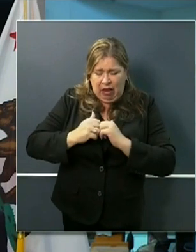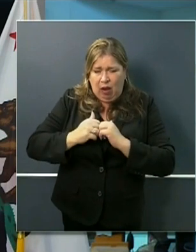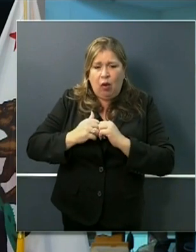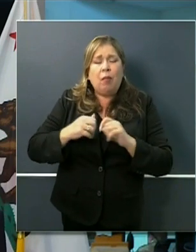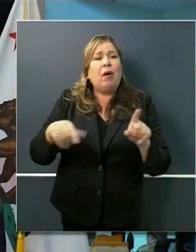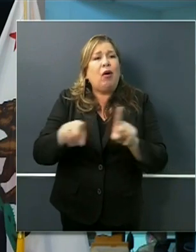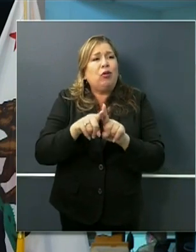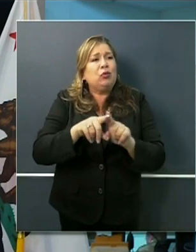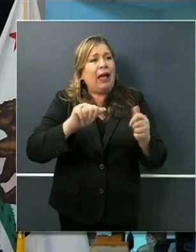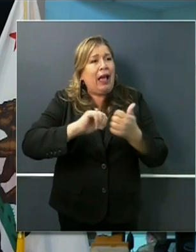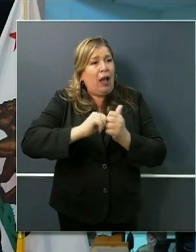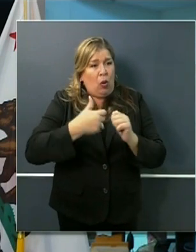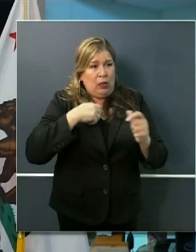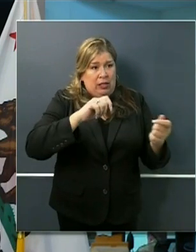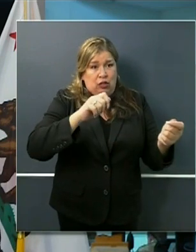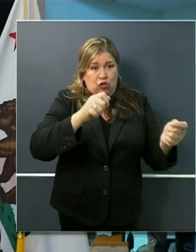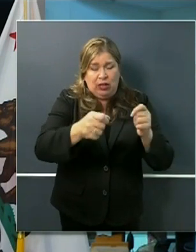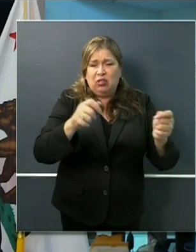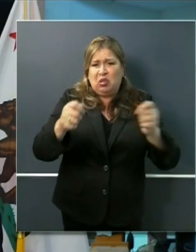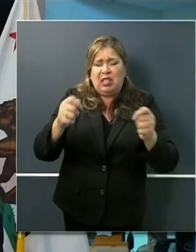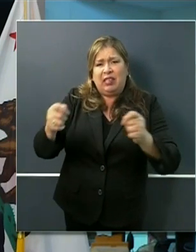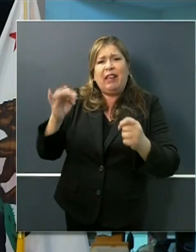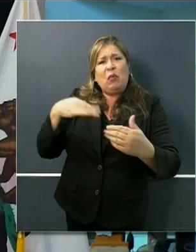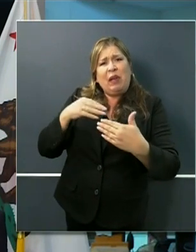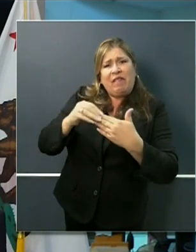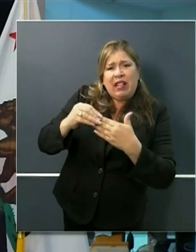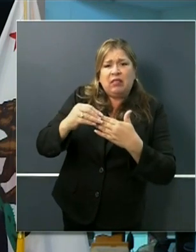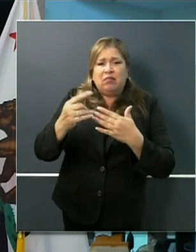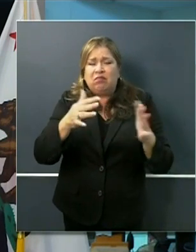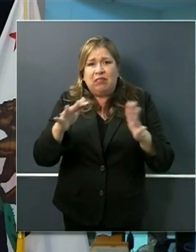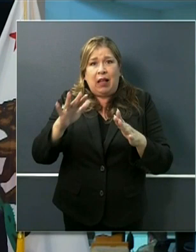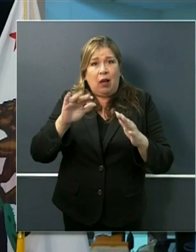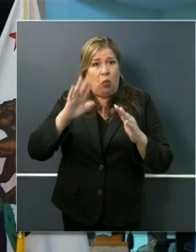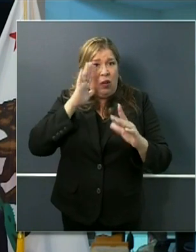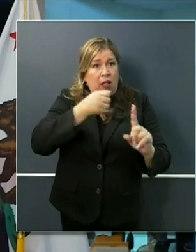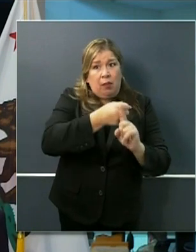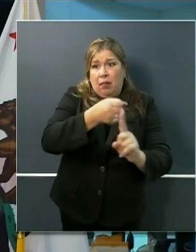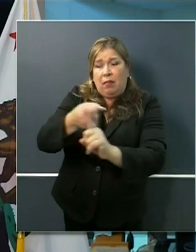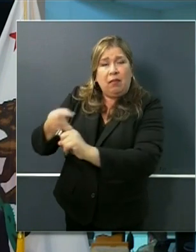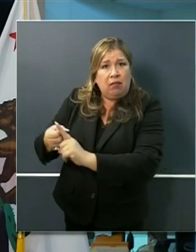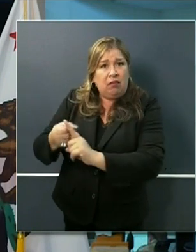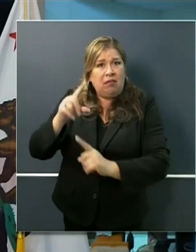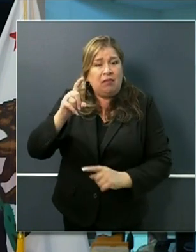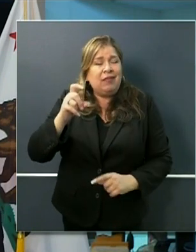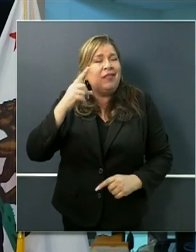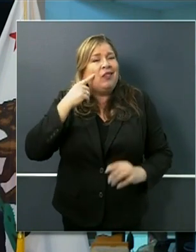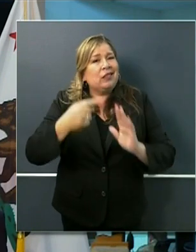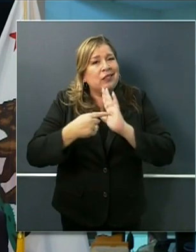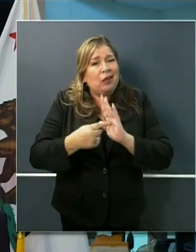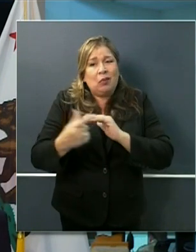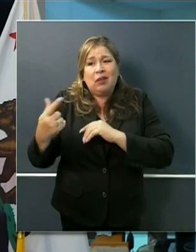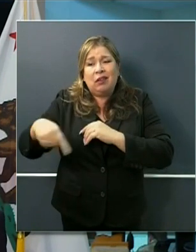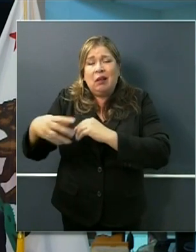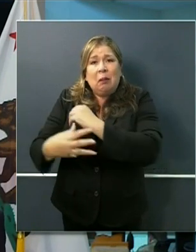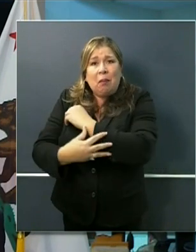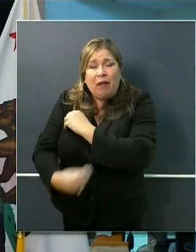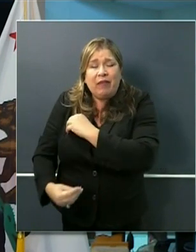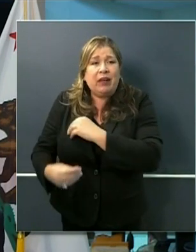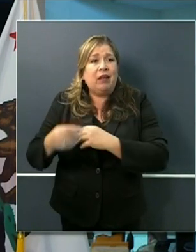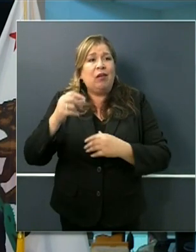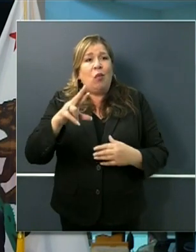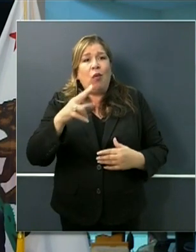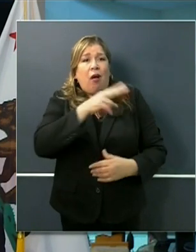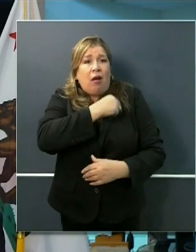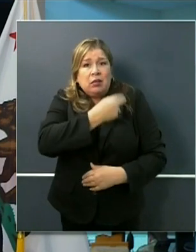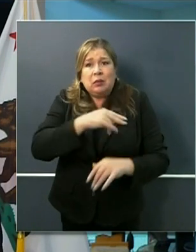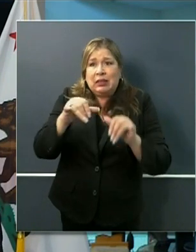need to make sure that all of those other areas that impact health like poverty like accessing care all of those other areas are addressed too